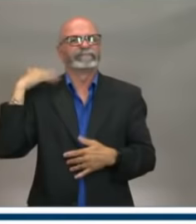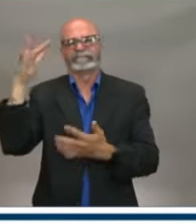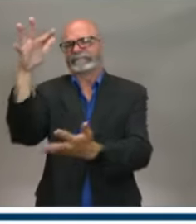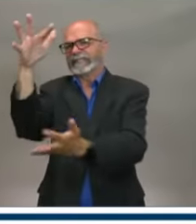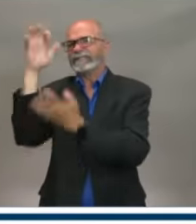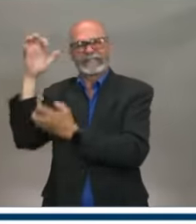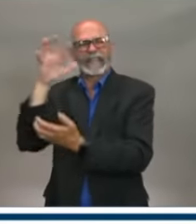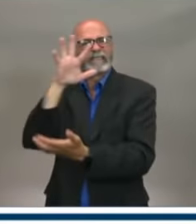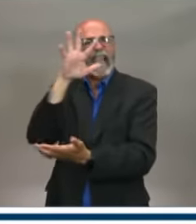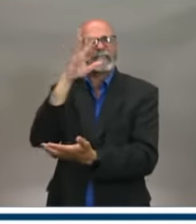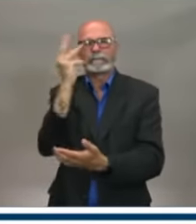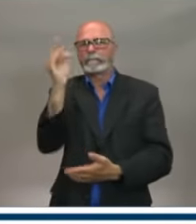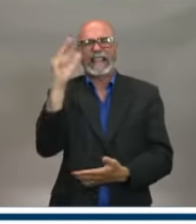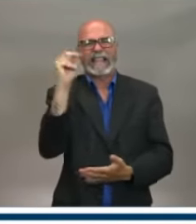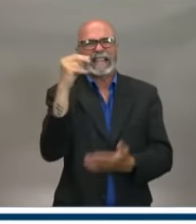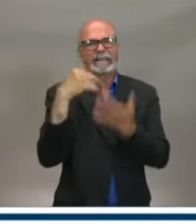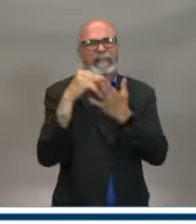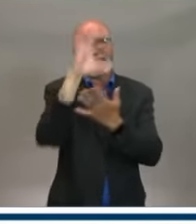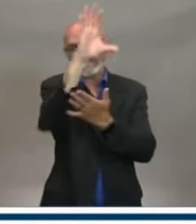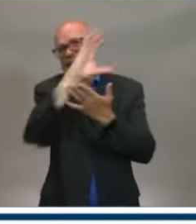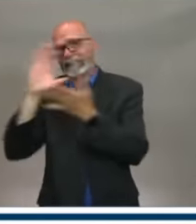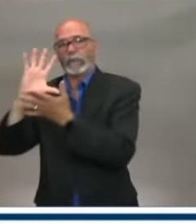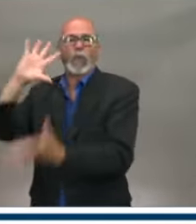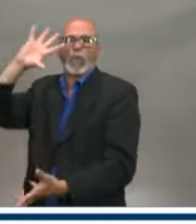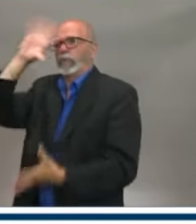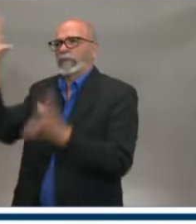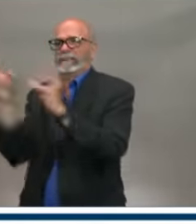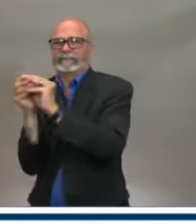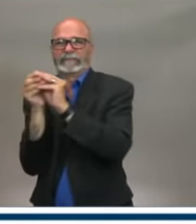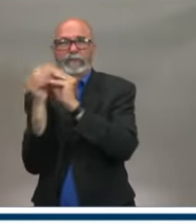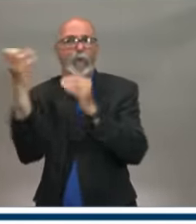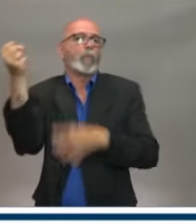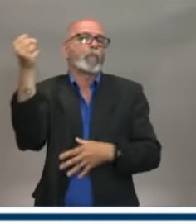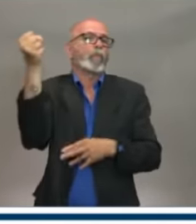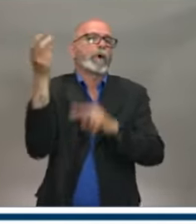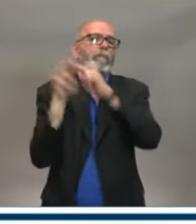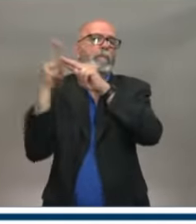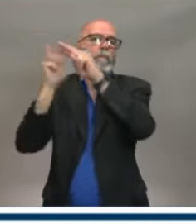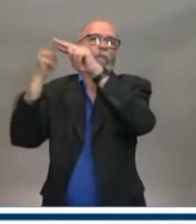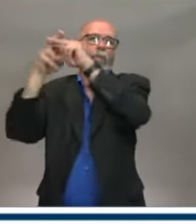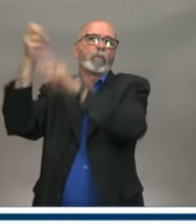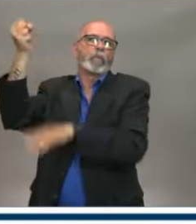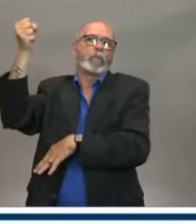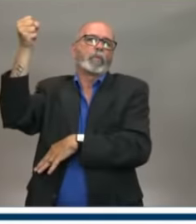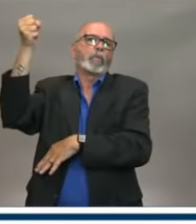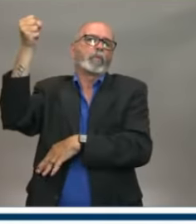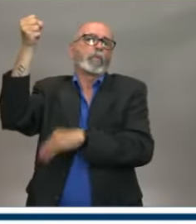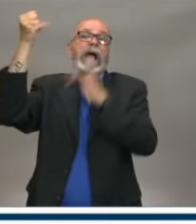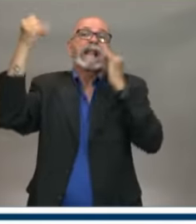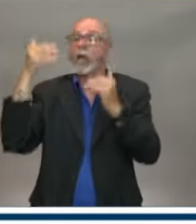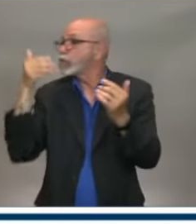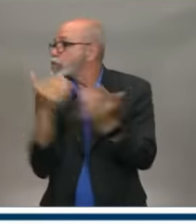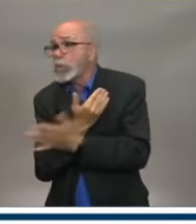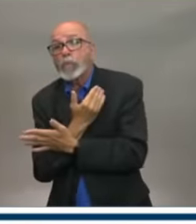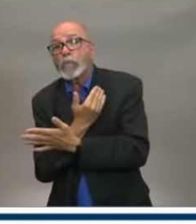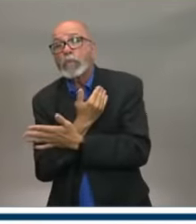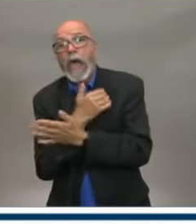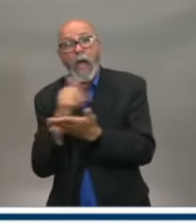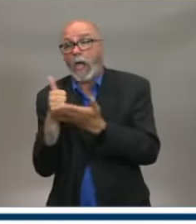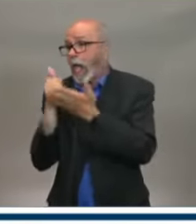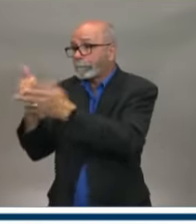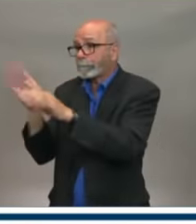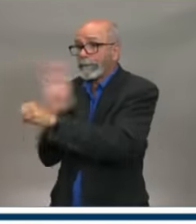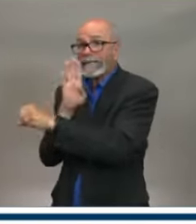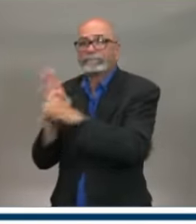the money that we had set aside into this new fund to help people reopen and restart.